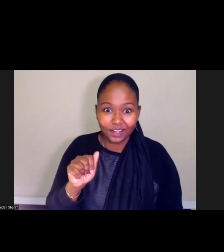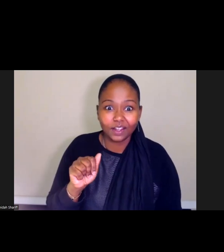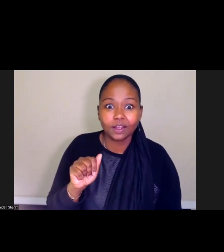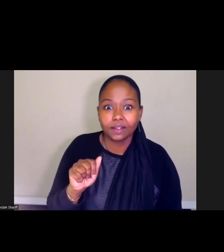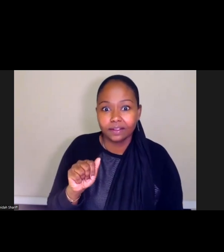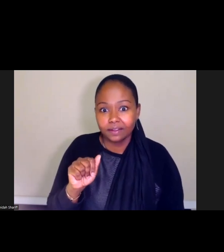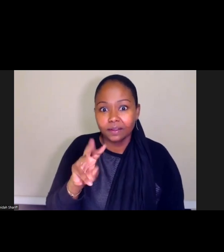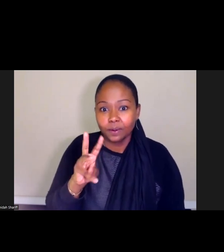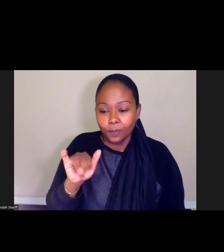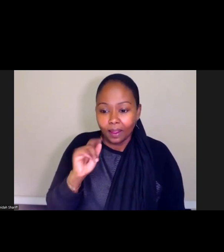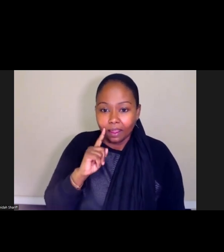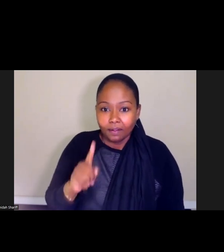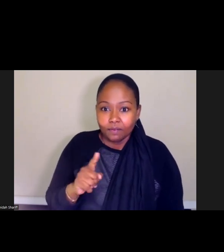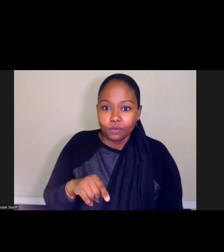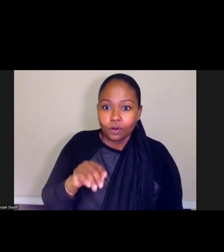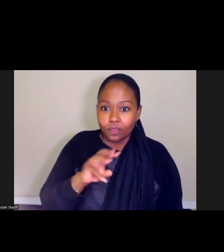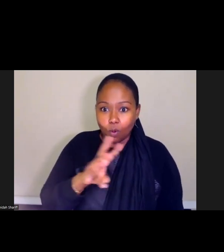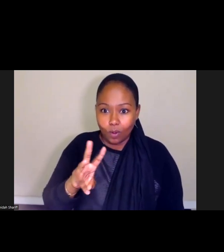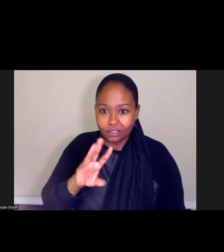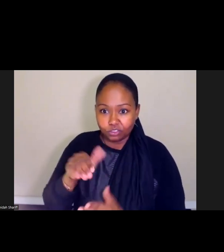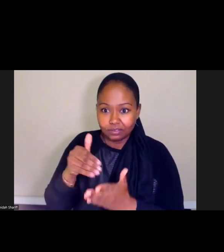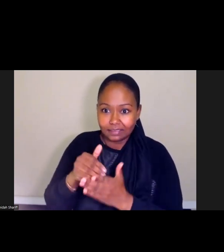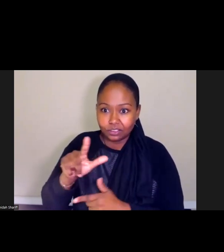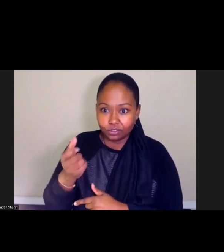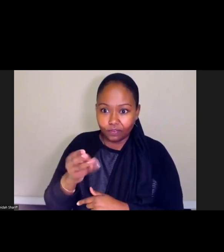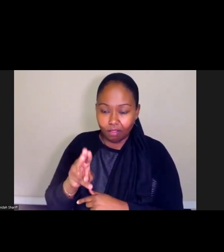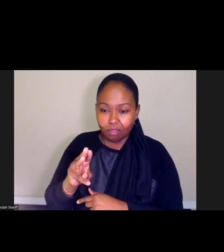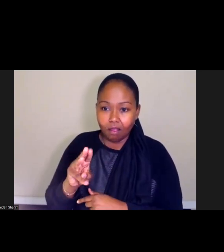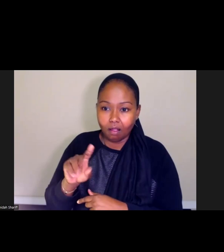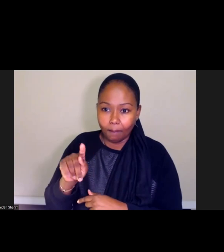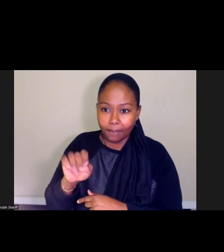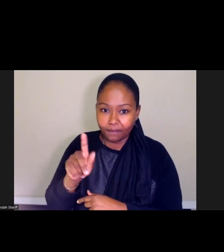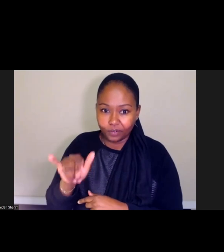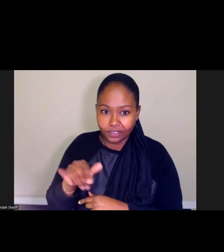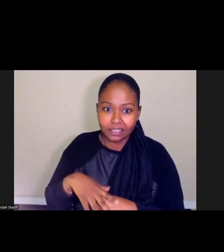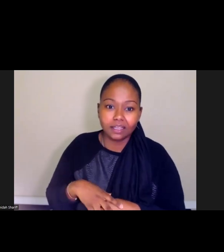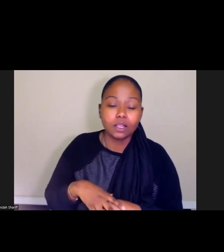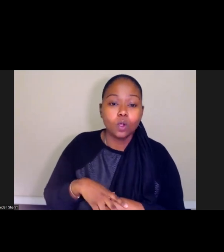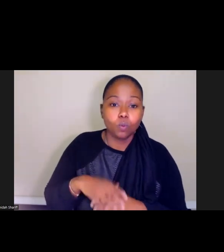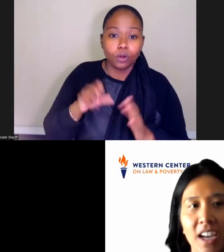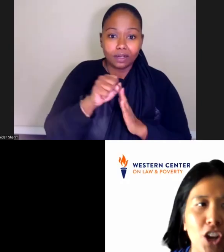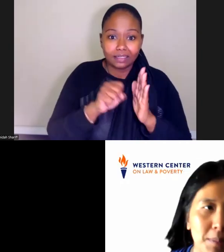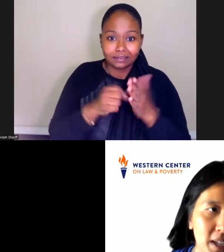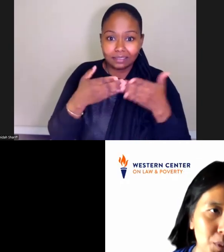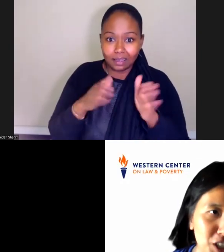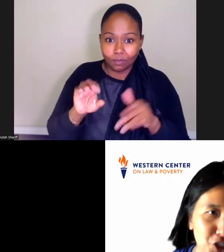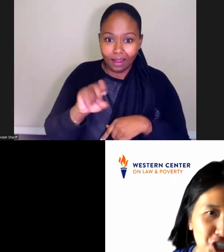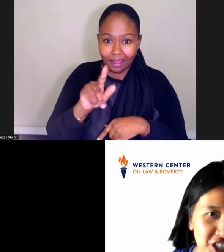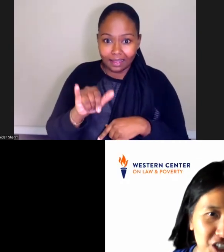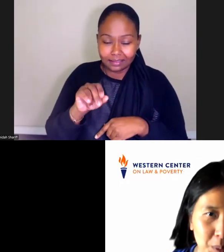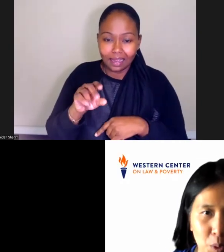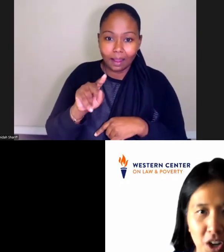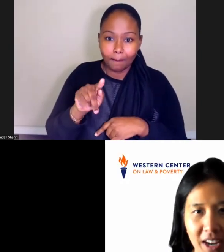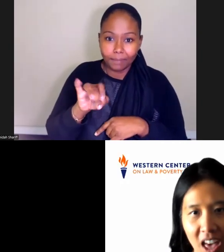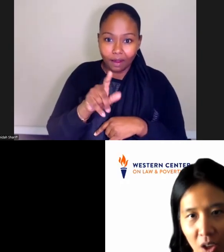Center on Law and Poverty. We're a statewide anti-poverty organization. And through the lens of economic and racial